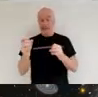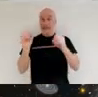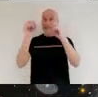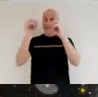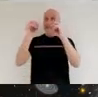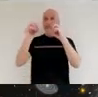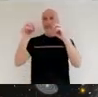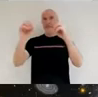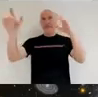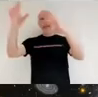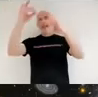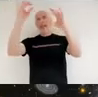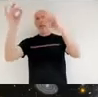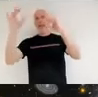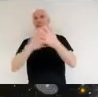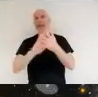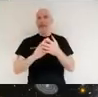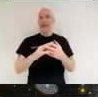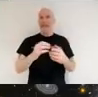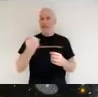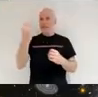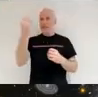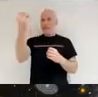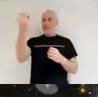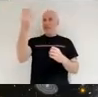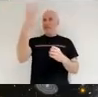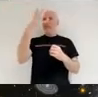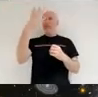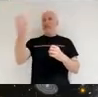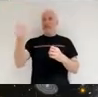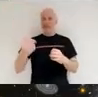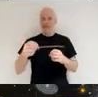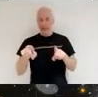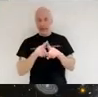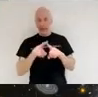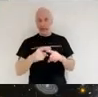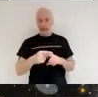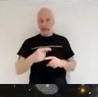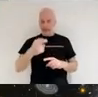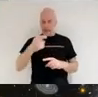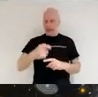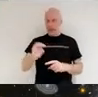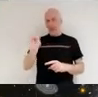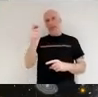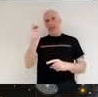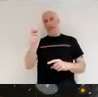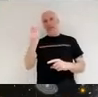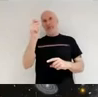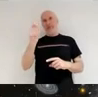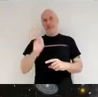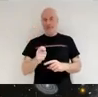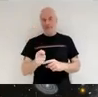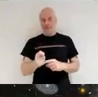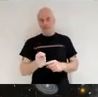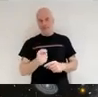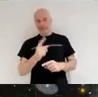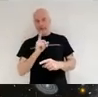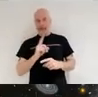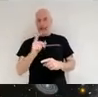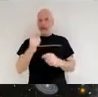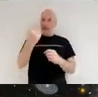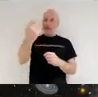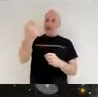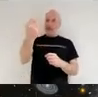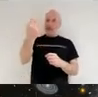selfie as well i think they're excellent ways of starting to connect with the mirrors and this was the first